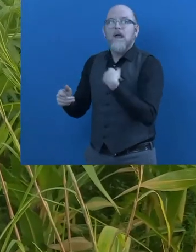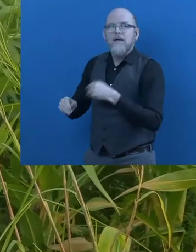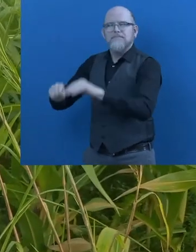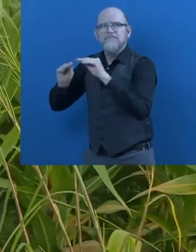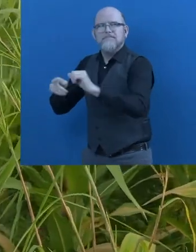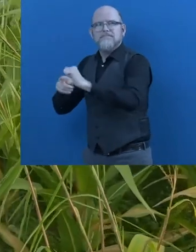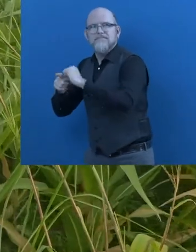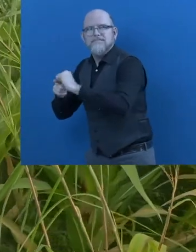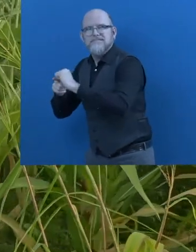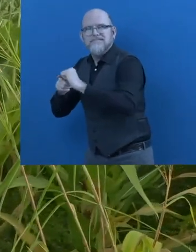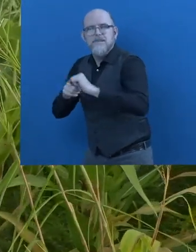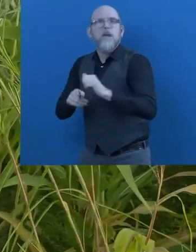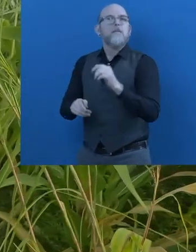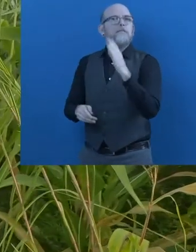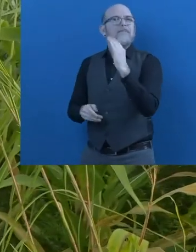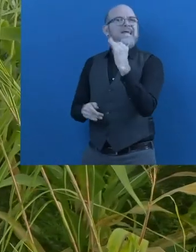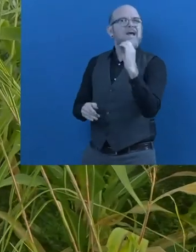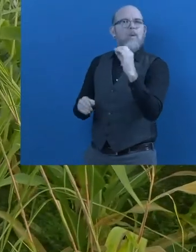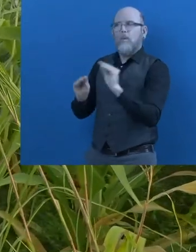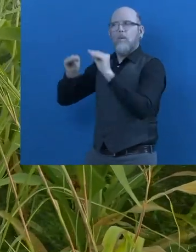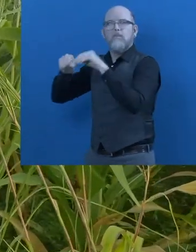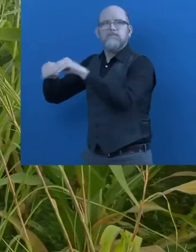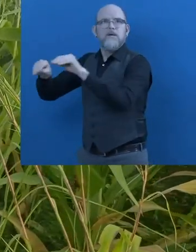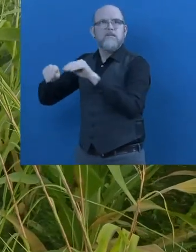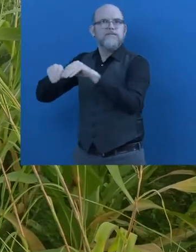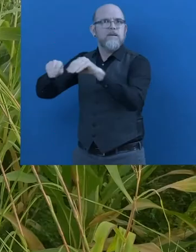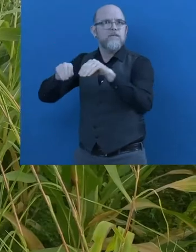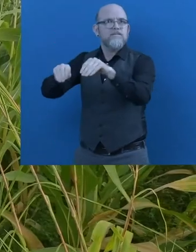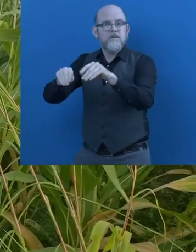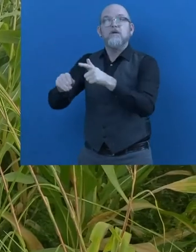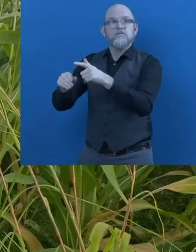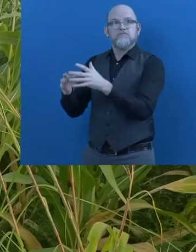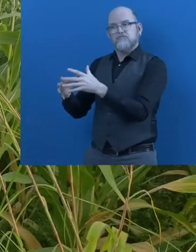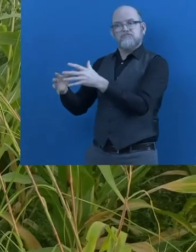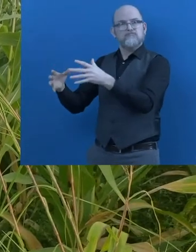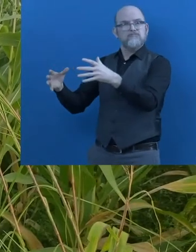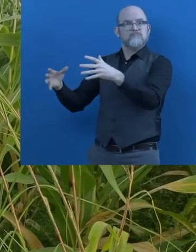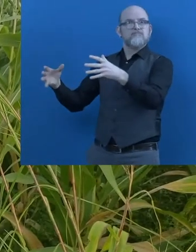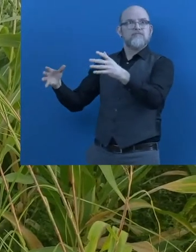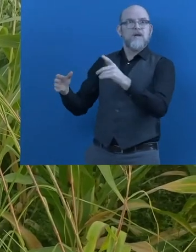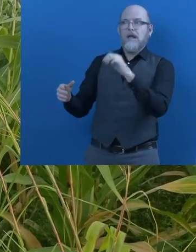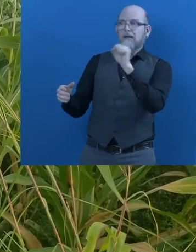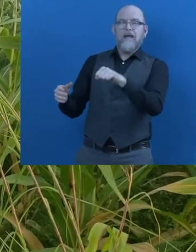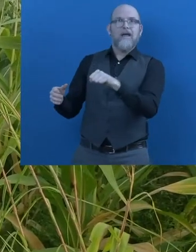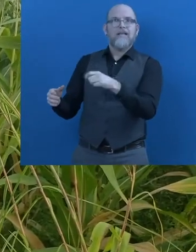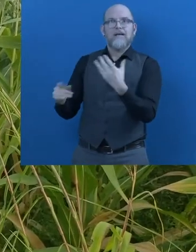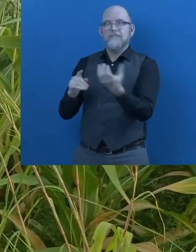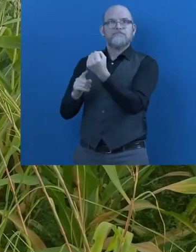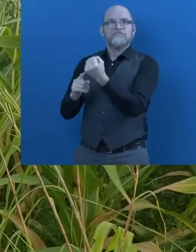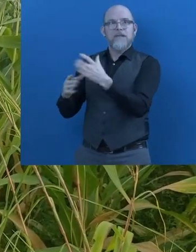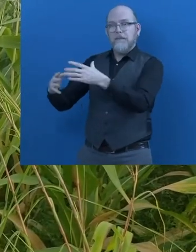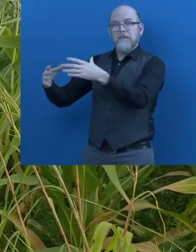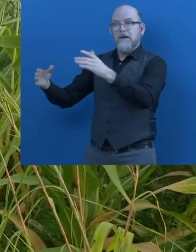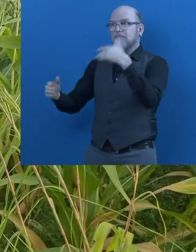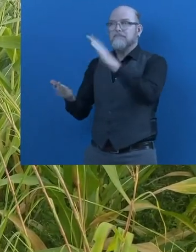those projects. After that, production of our company has become